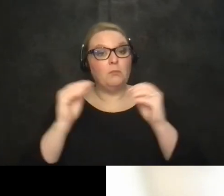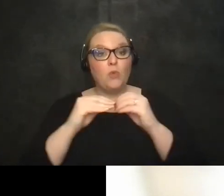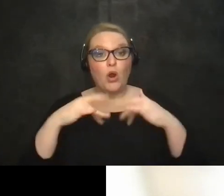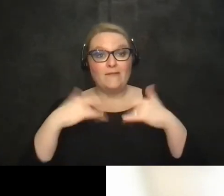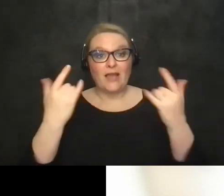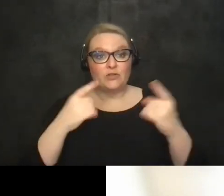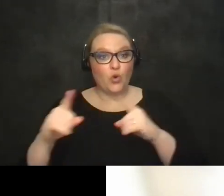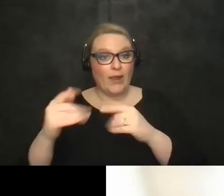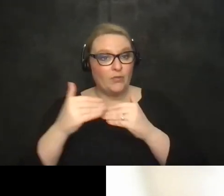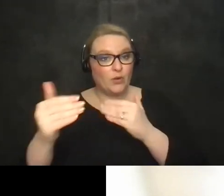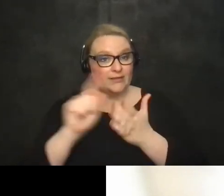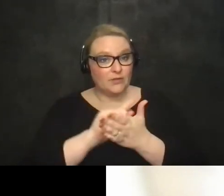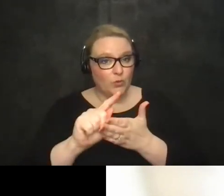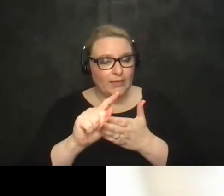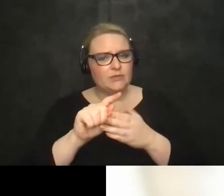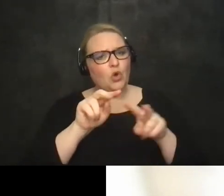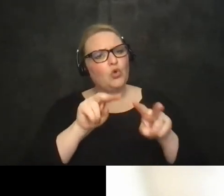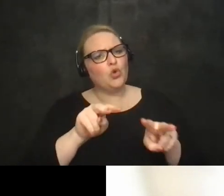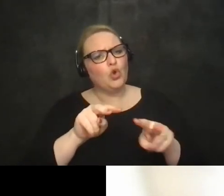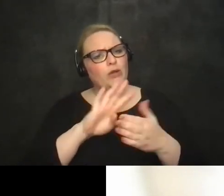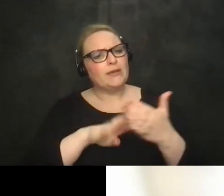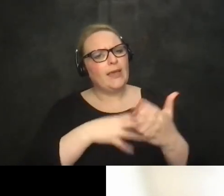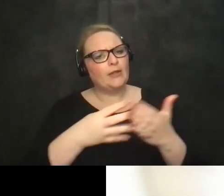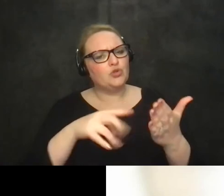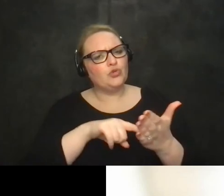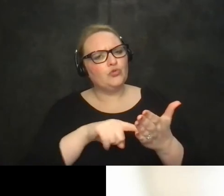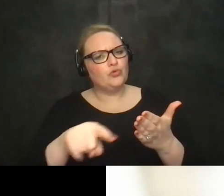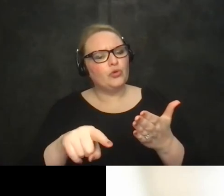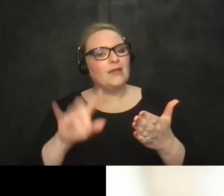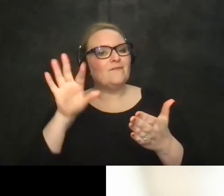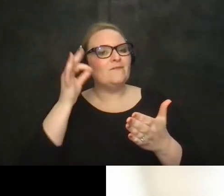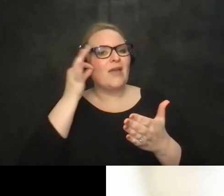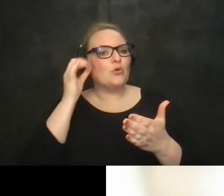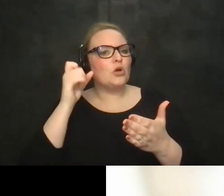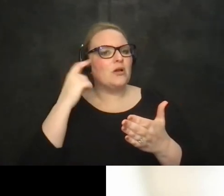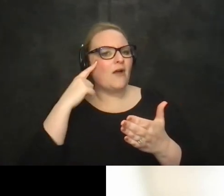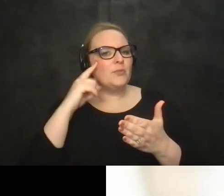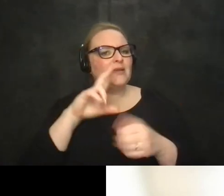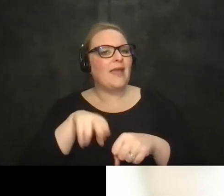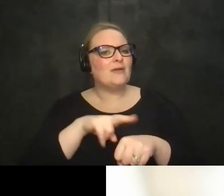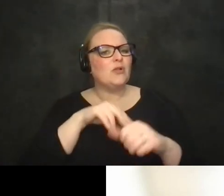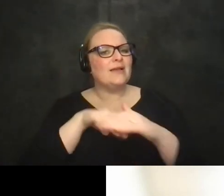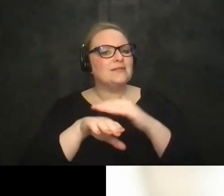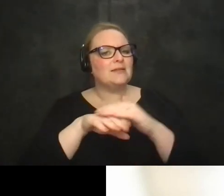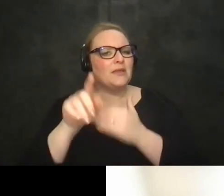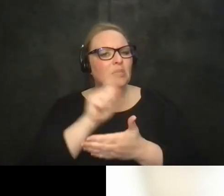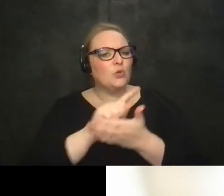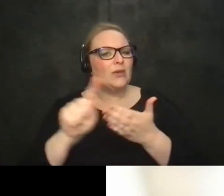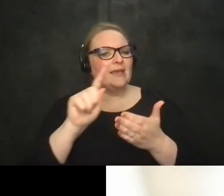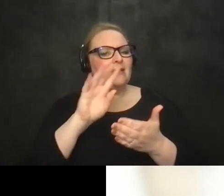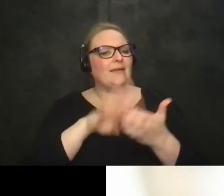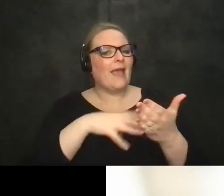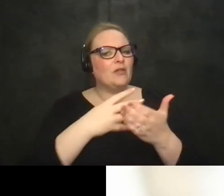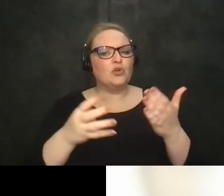the rest of this week so take a look at the calendar look look at the federal government's national accessibility week calendar there's some great events